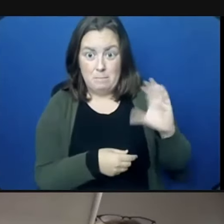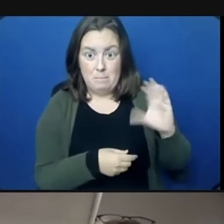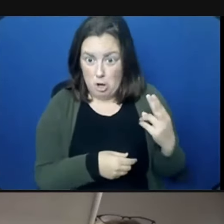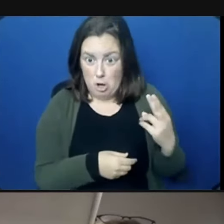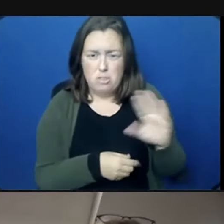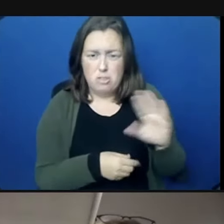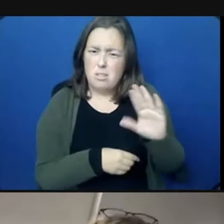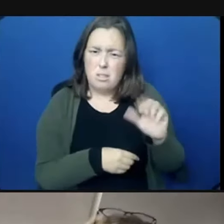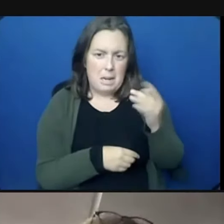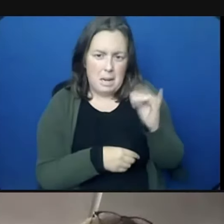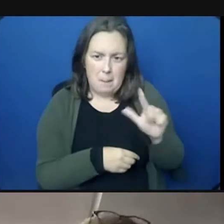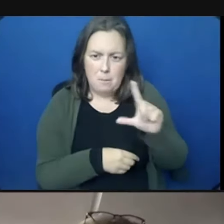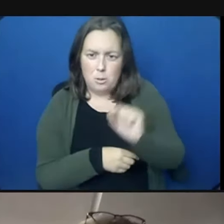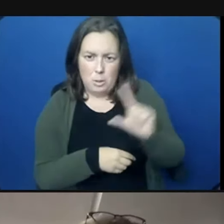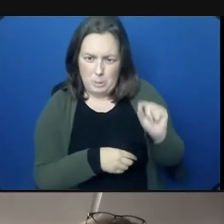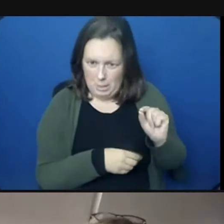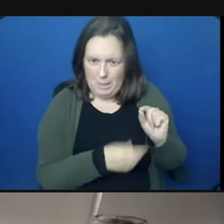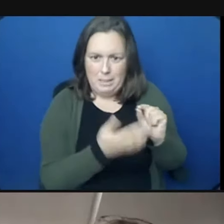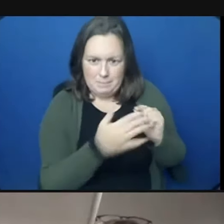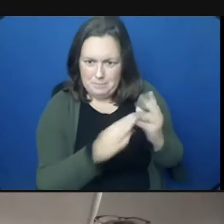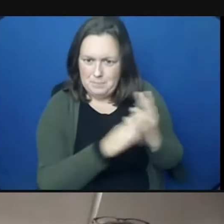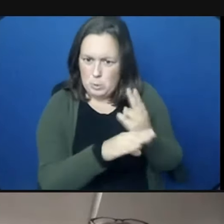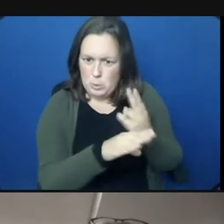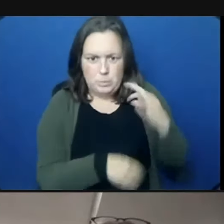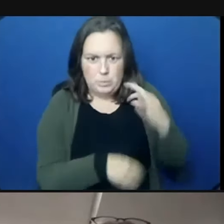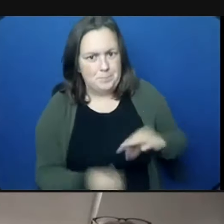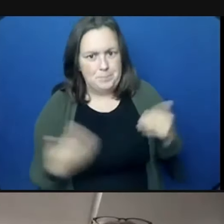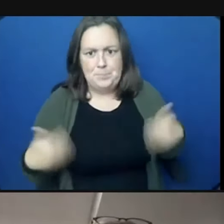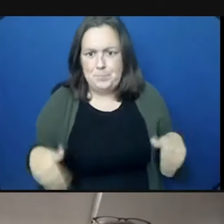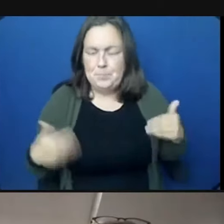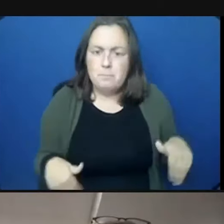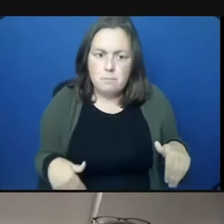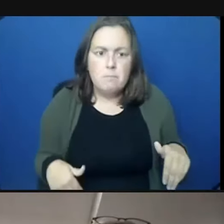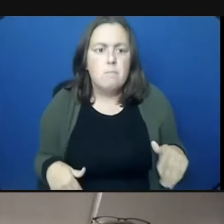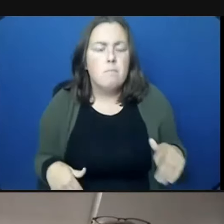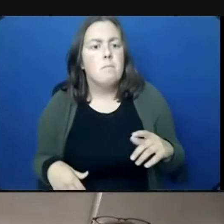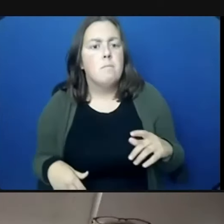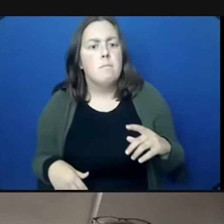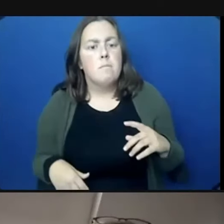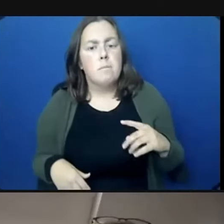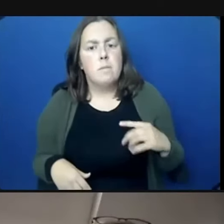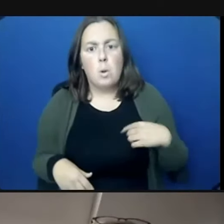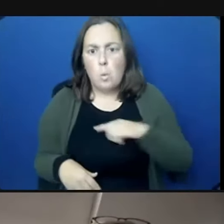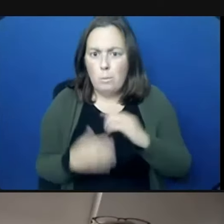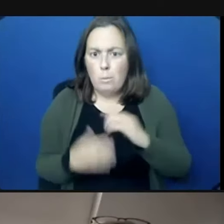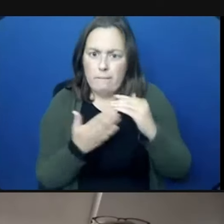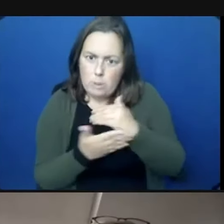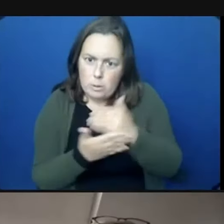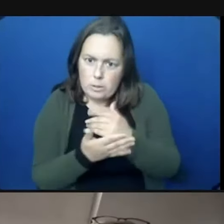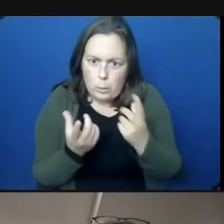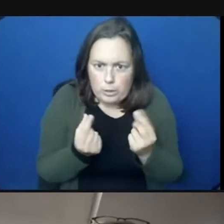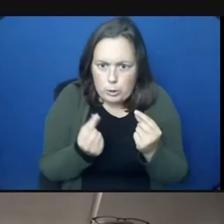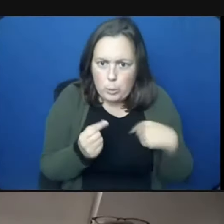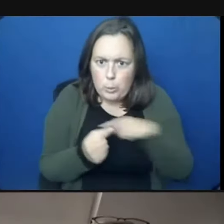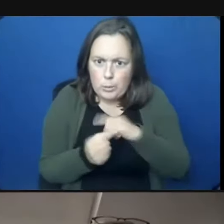with that process, and it's been really beneficial for us. As we were reviewing what mitigations need to be implemented, we met with the pre-K staff